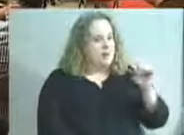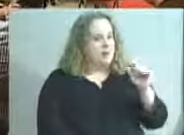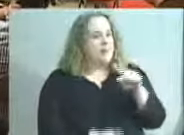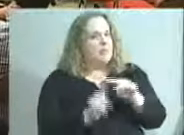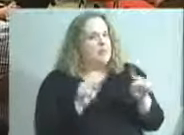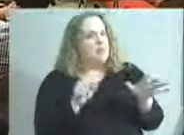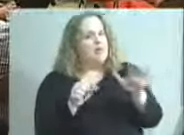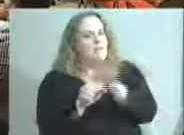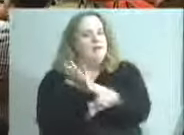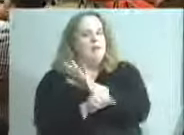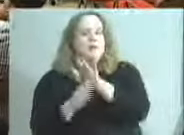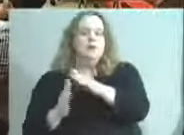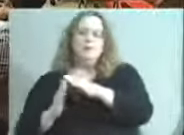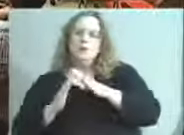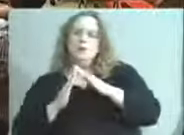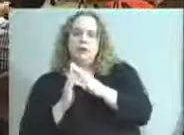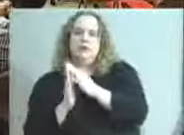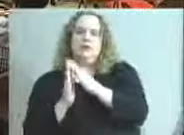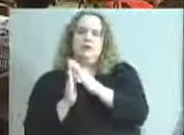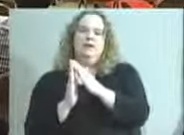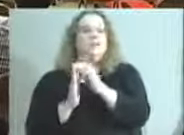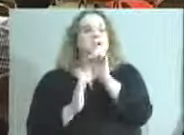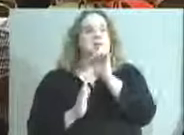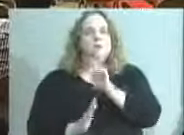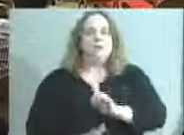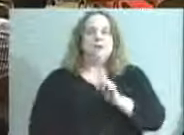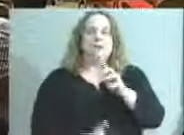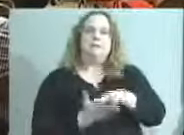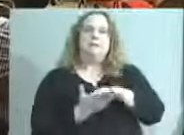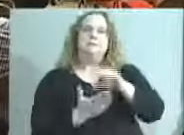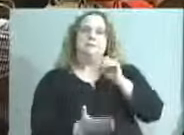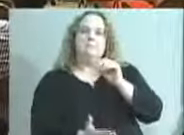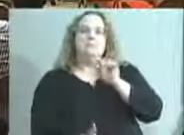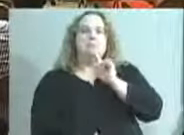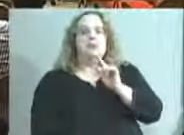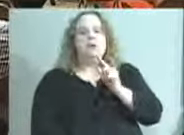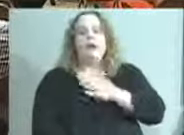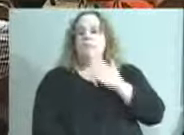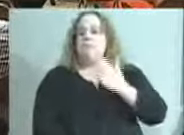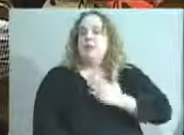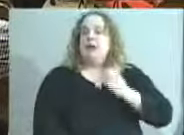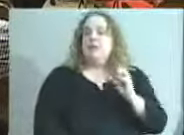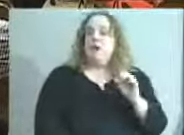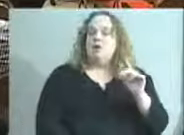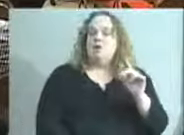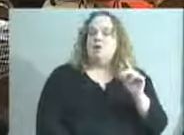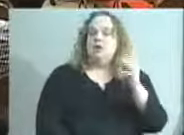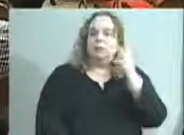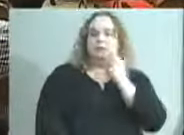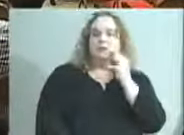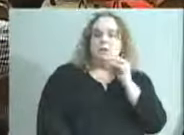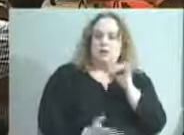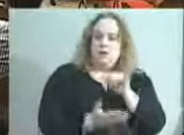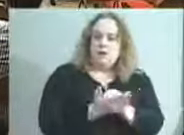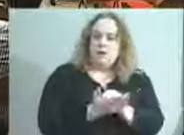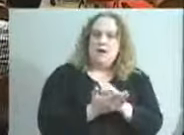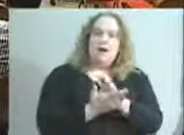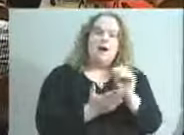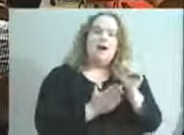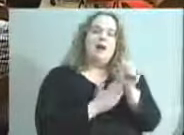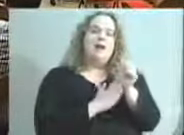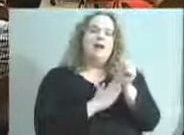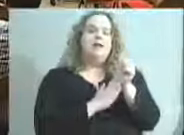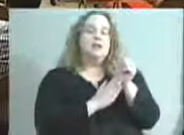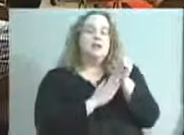informative, and I'm glad I had the opportunity to be there. Also, Leadership Louisville had their